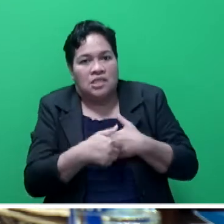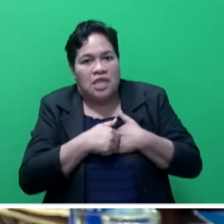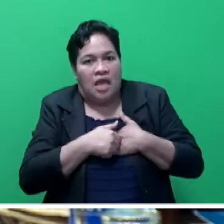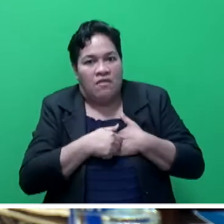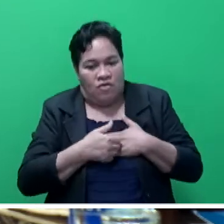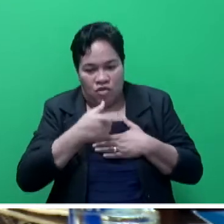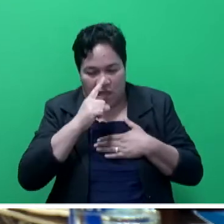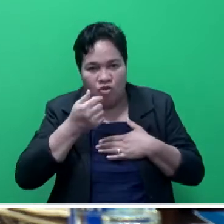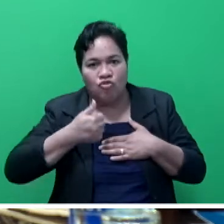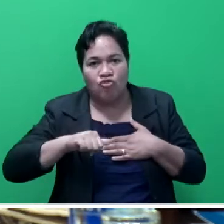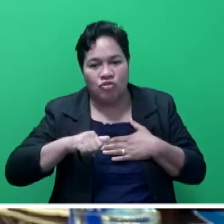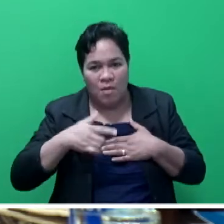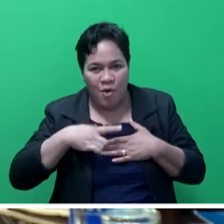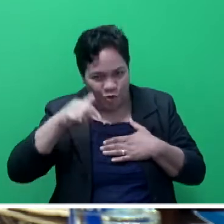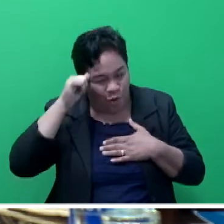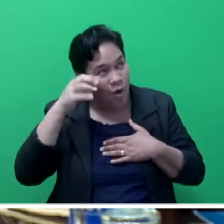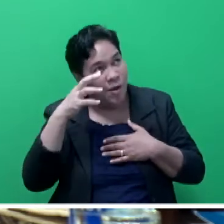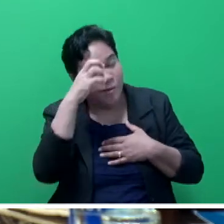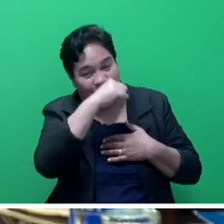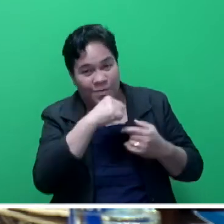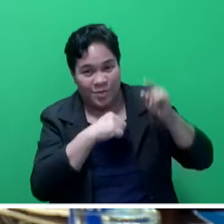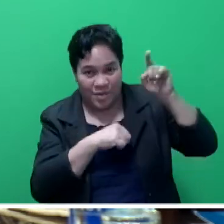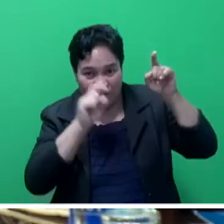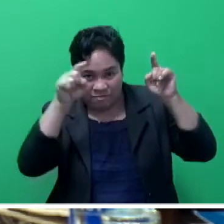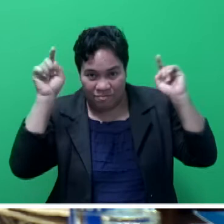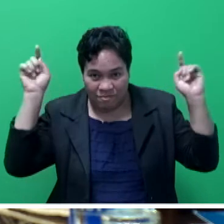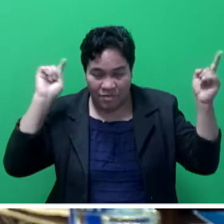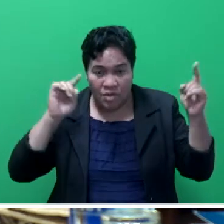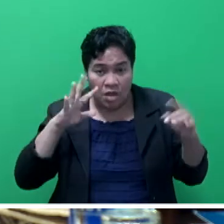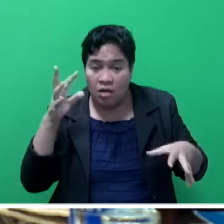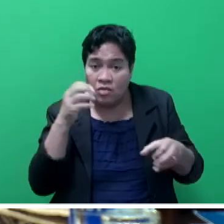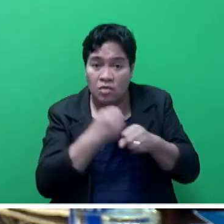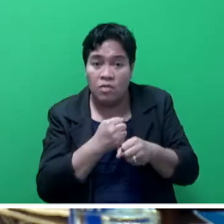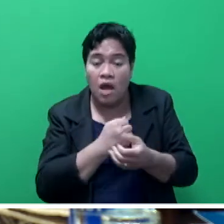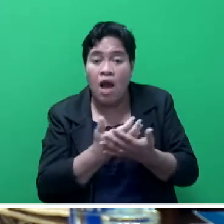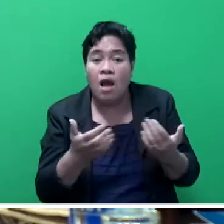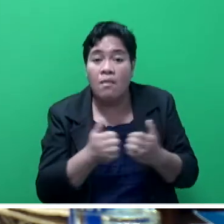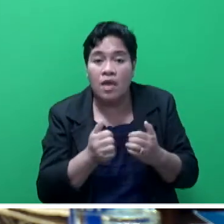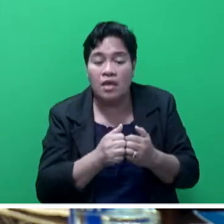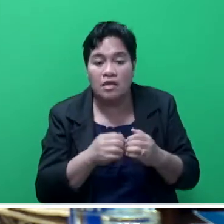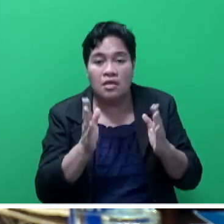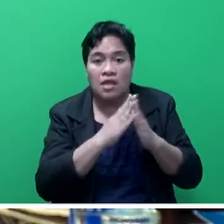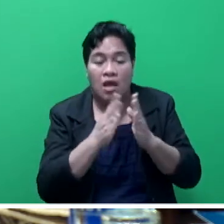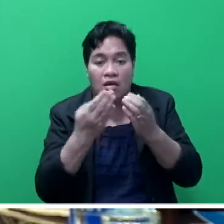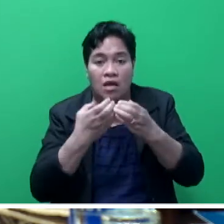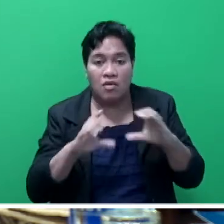places. Mr. Speaker said the total number of cameras currently installed by municipal councils are